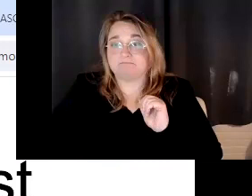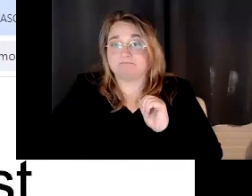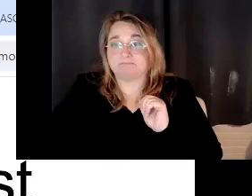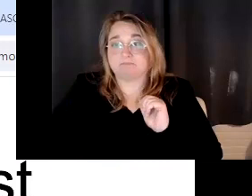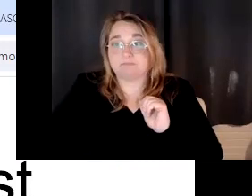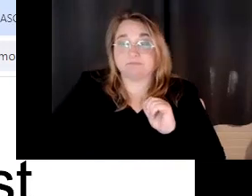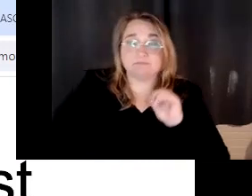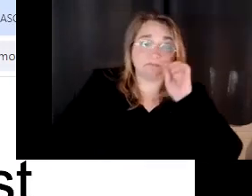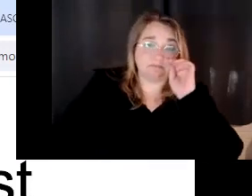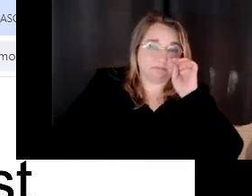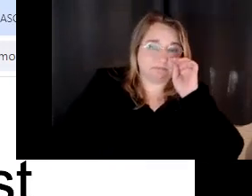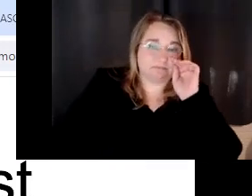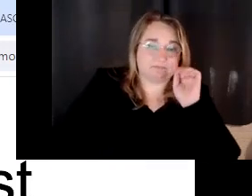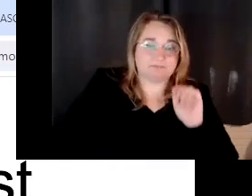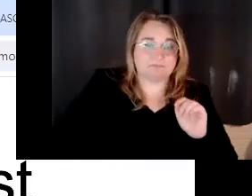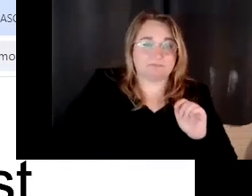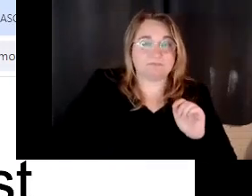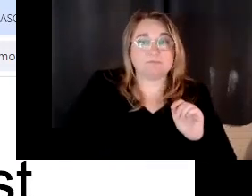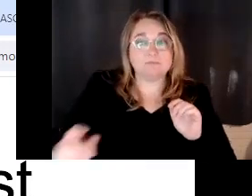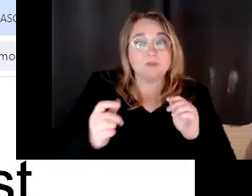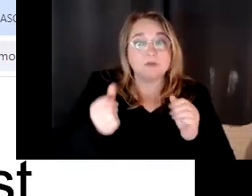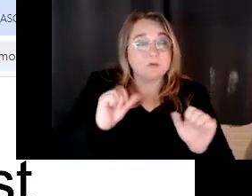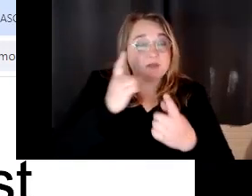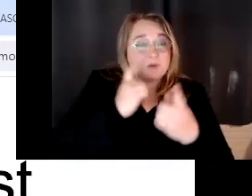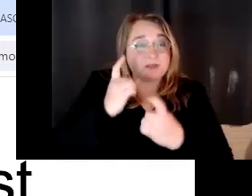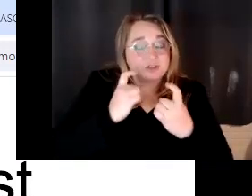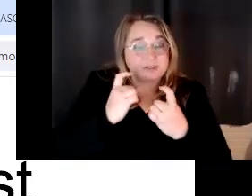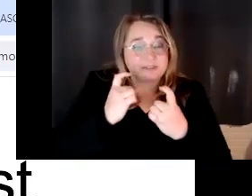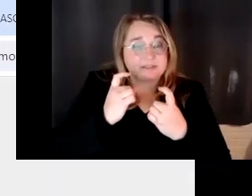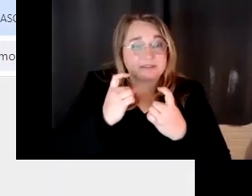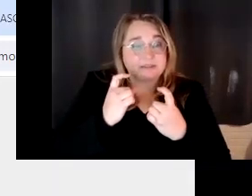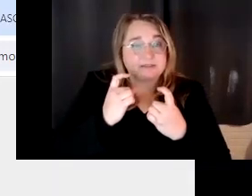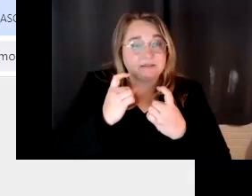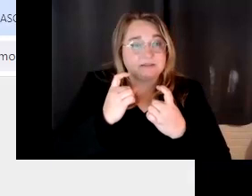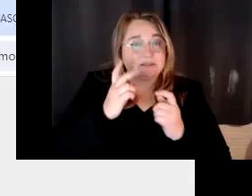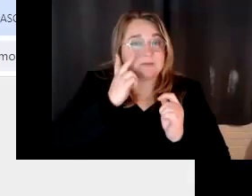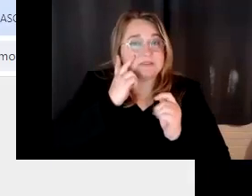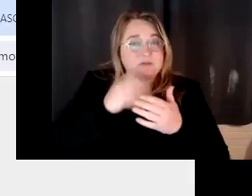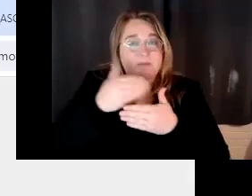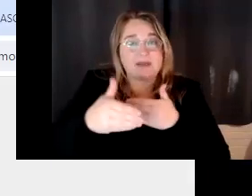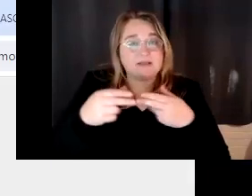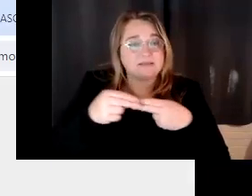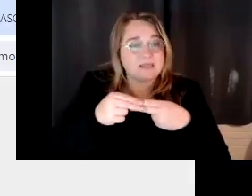you all. Um, any questions on, I think actually my next slide is questions.